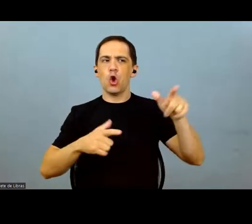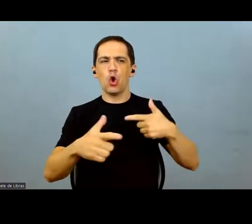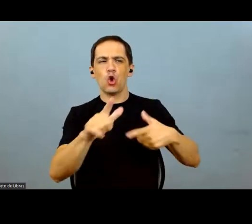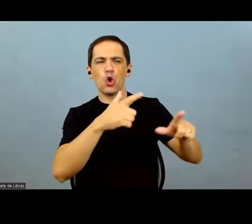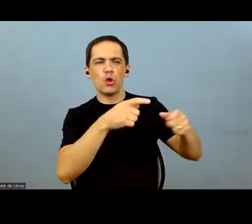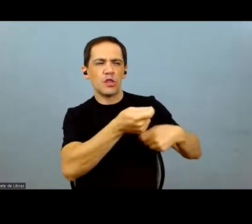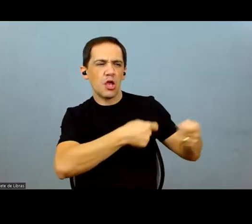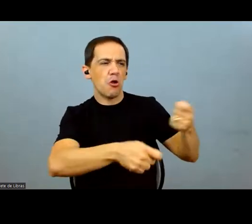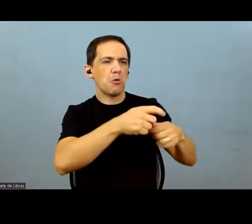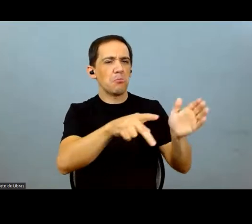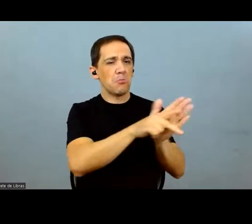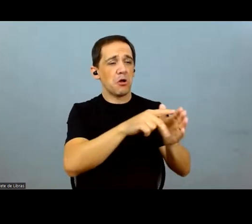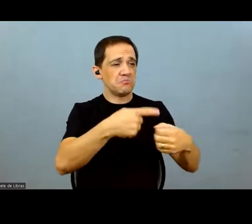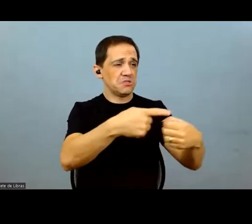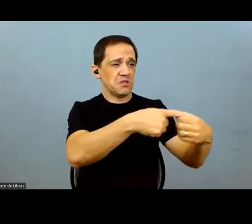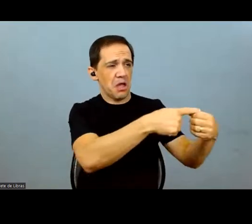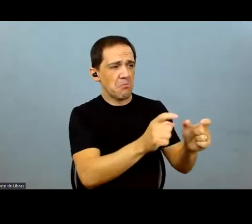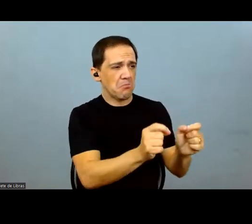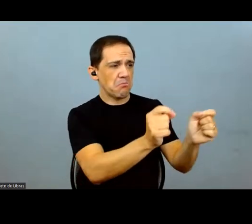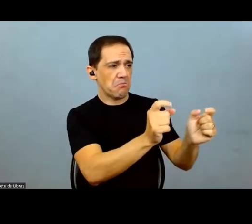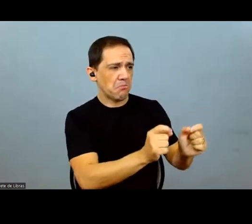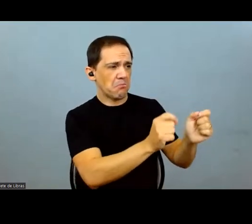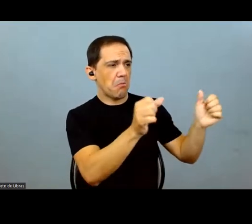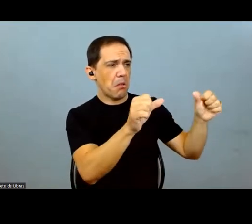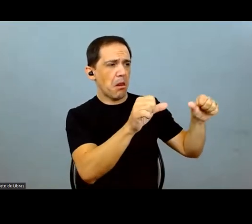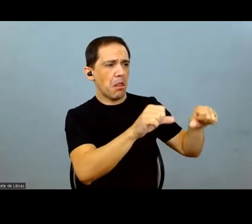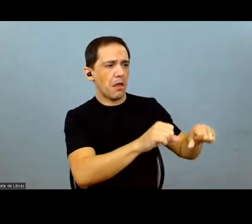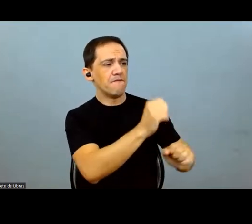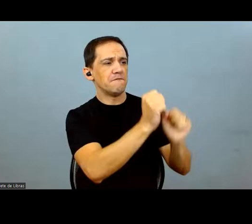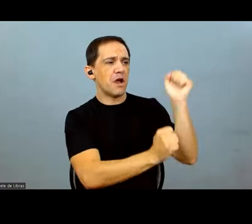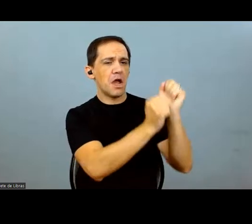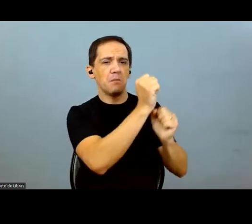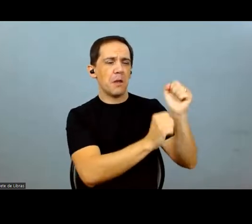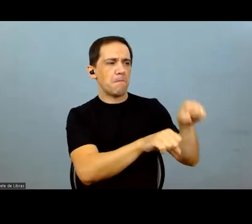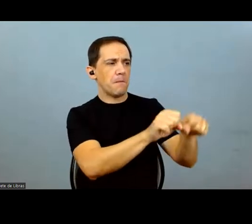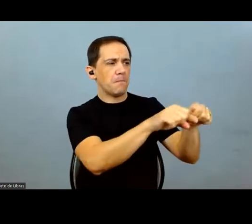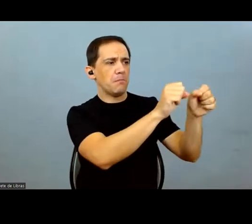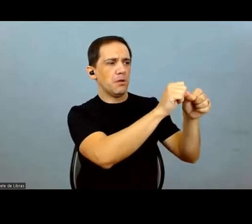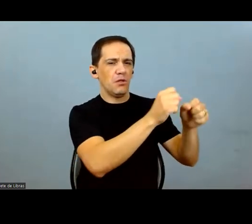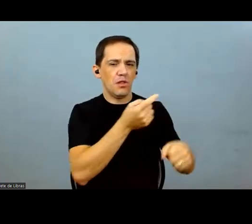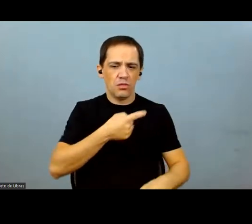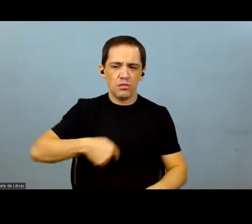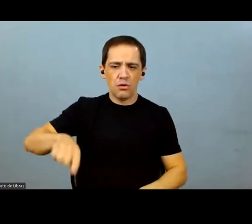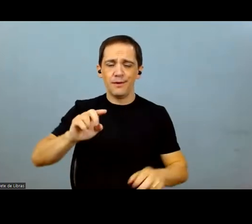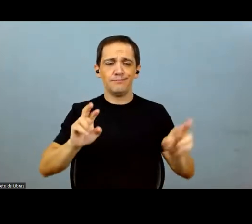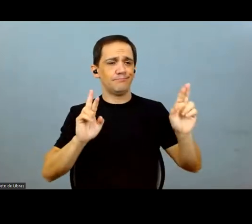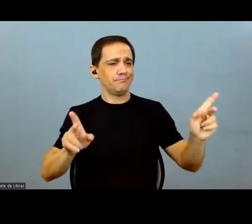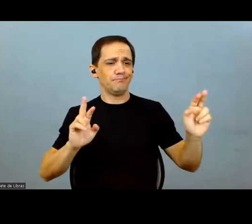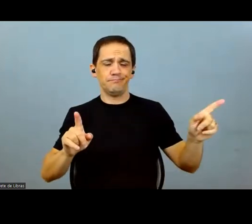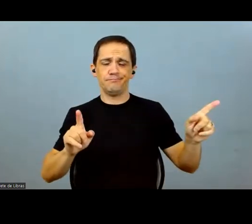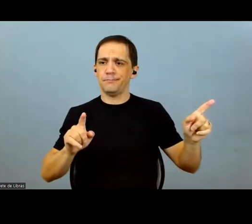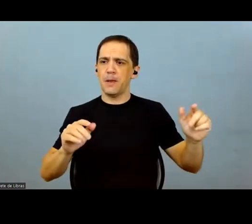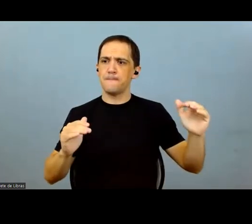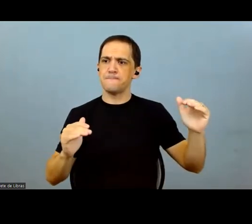between ag business and industrial businesses because a long time,